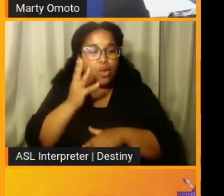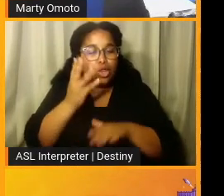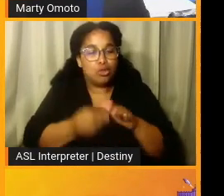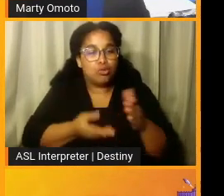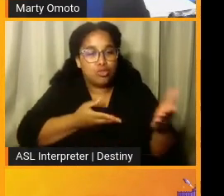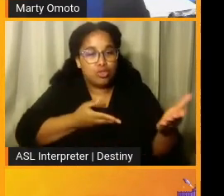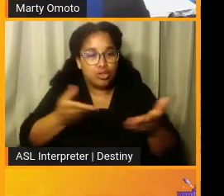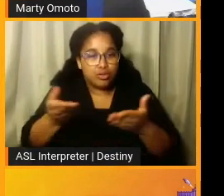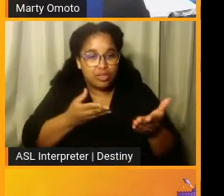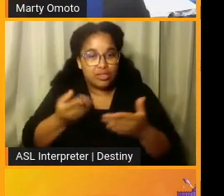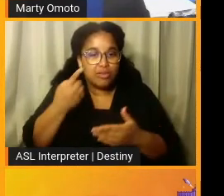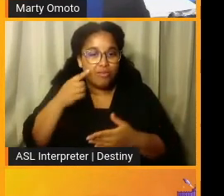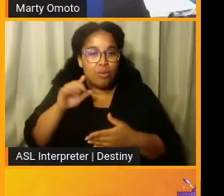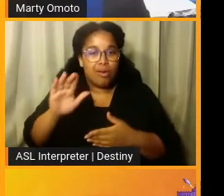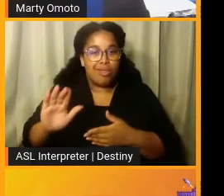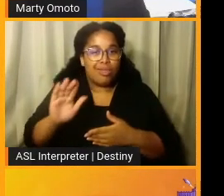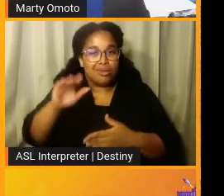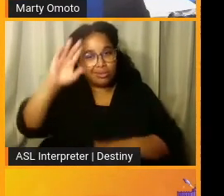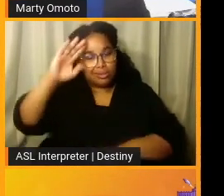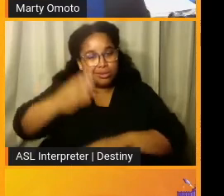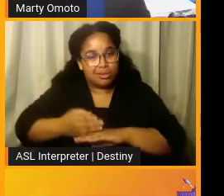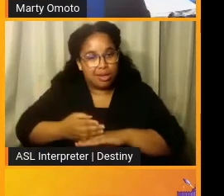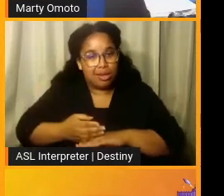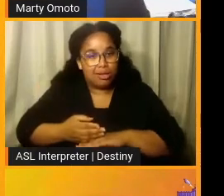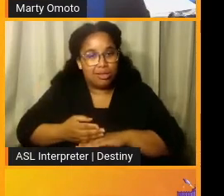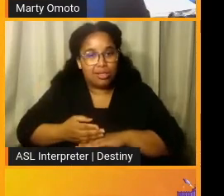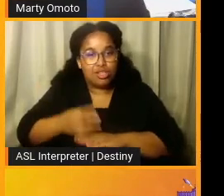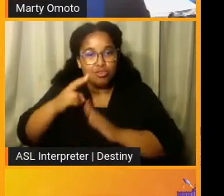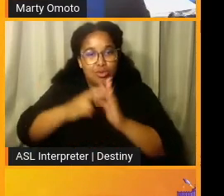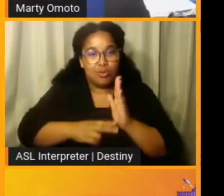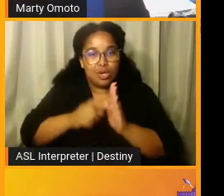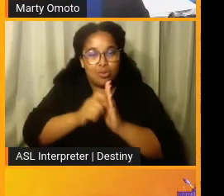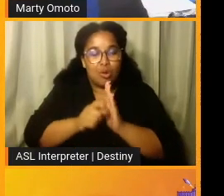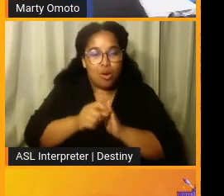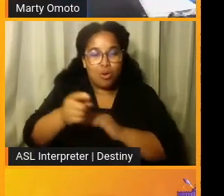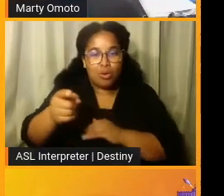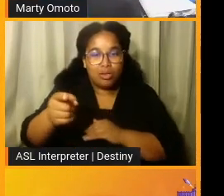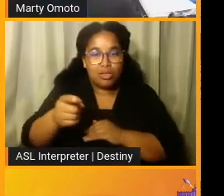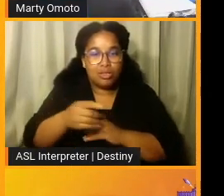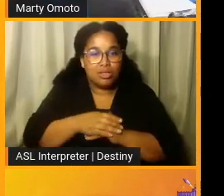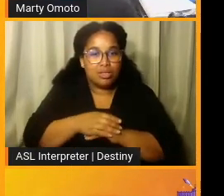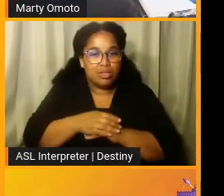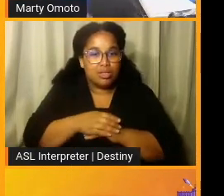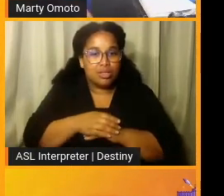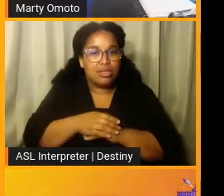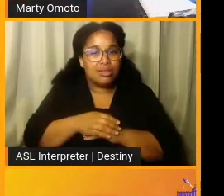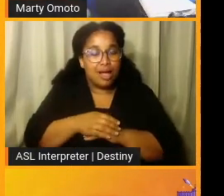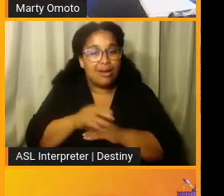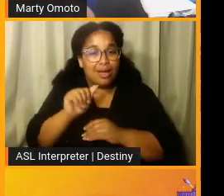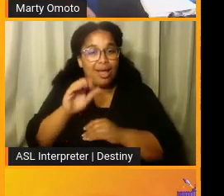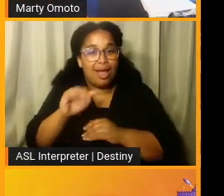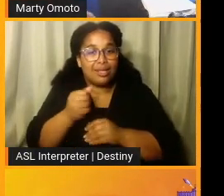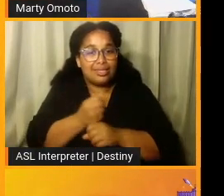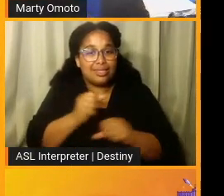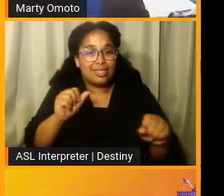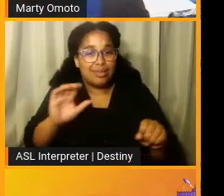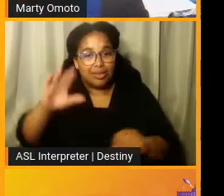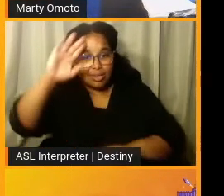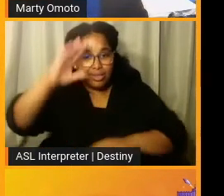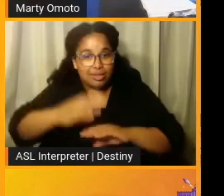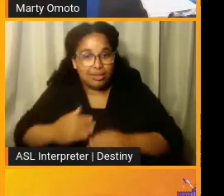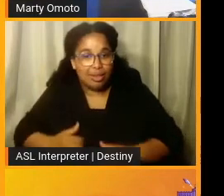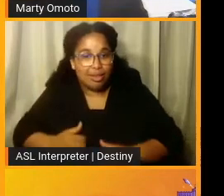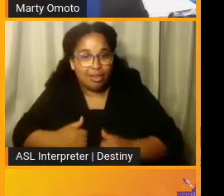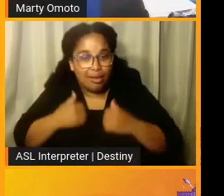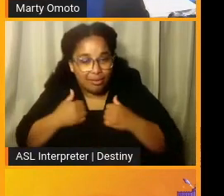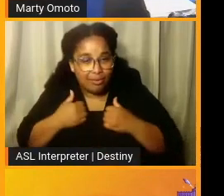for their son. And if you read what he wrote there that, you know, the Lanhaman act basically saved his son's life.